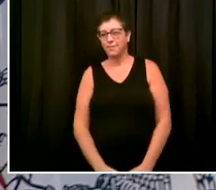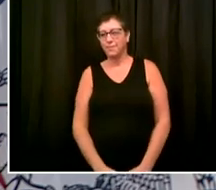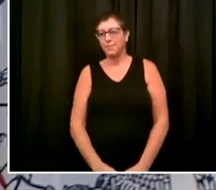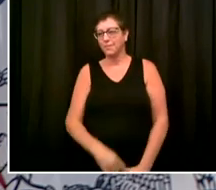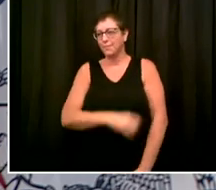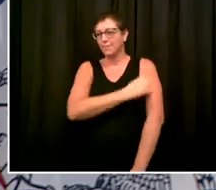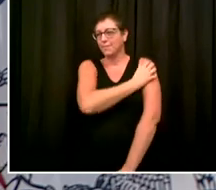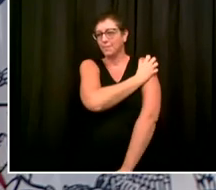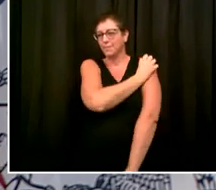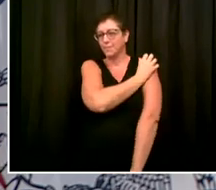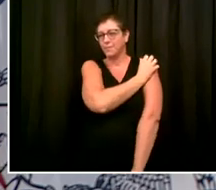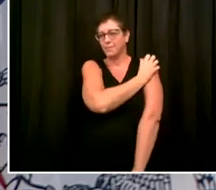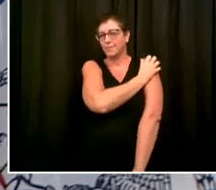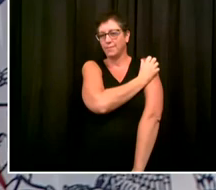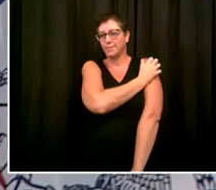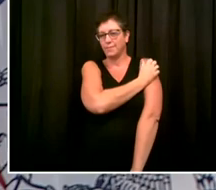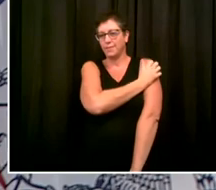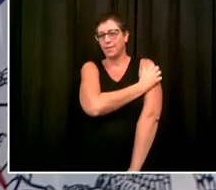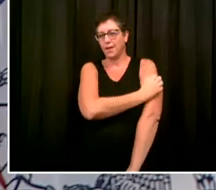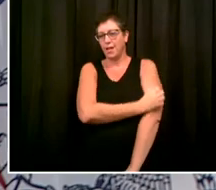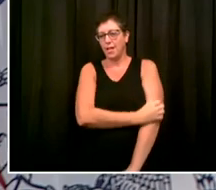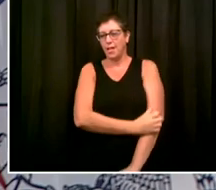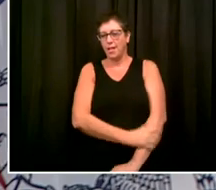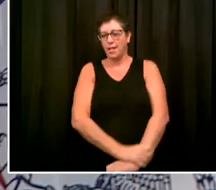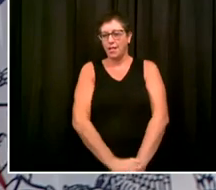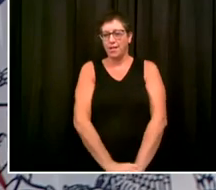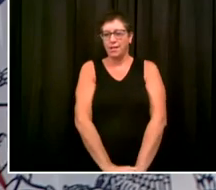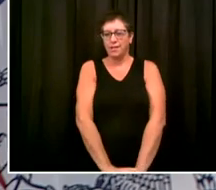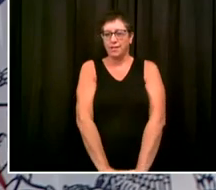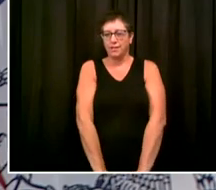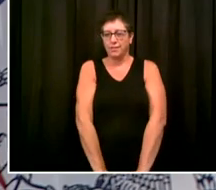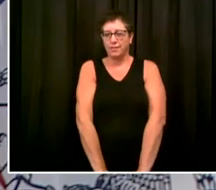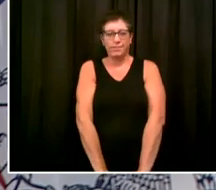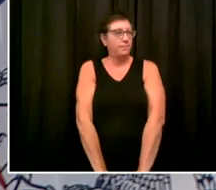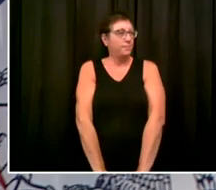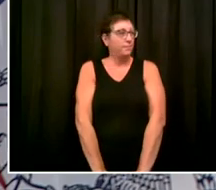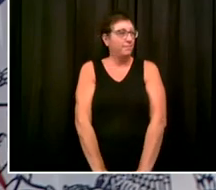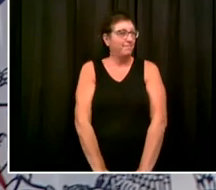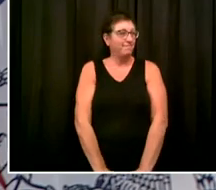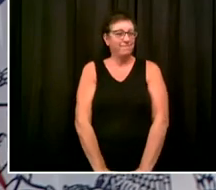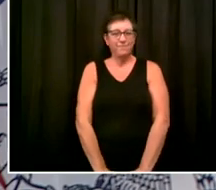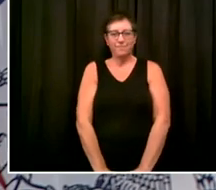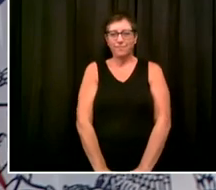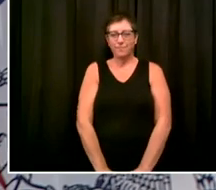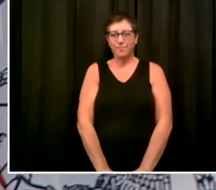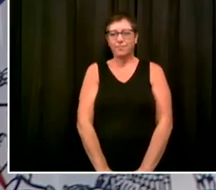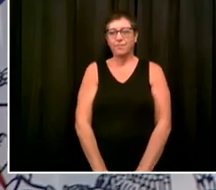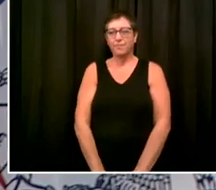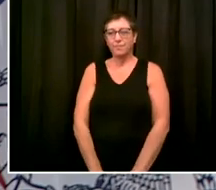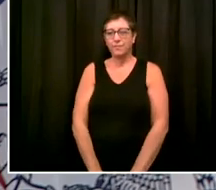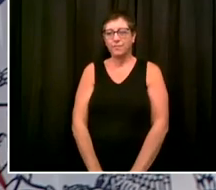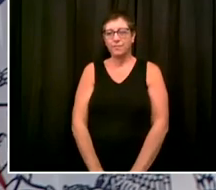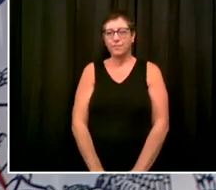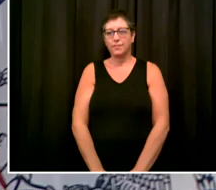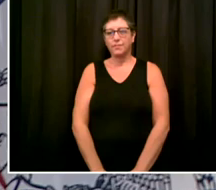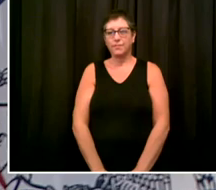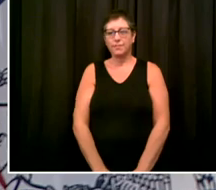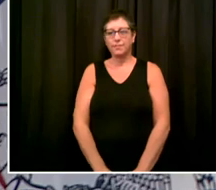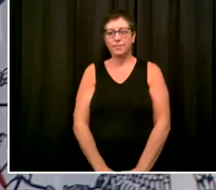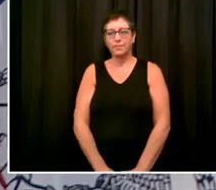our teachers so that they can help our children with the emotional effects